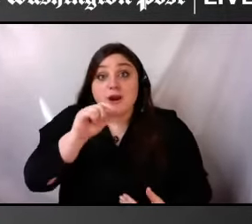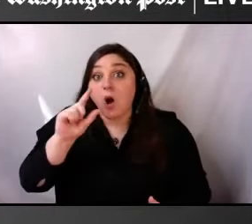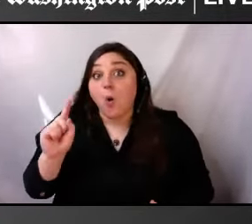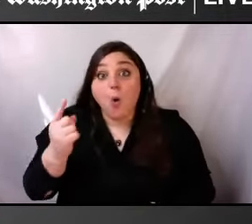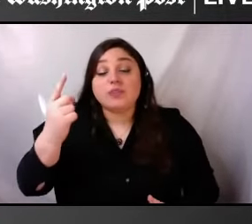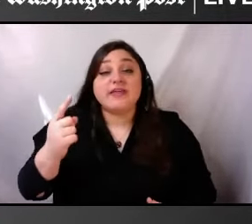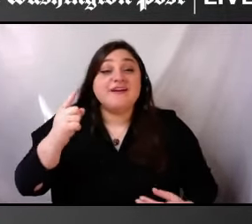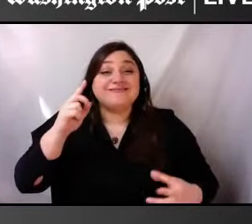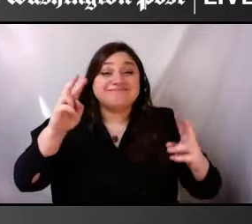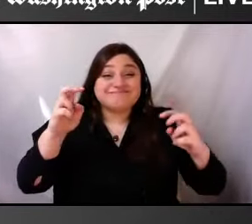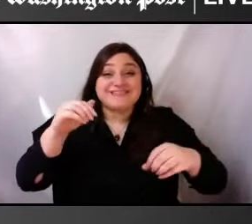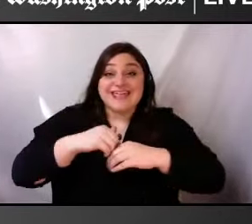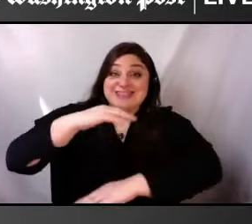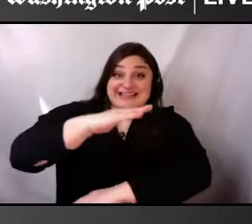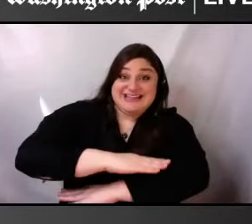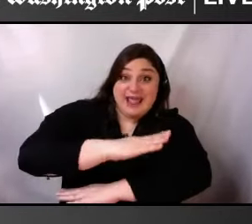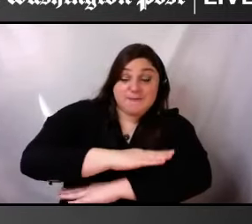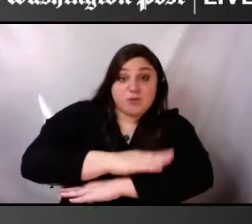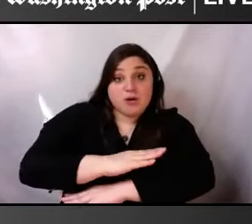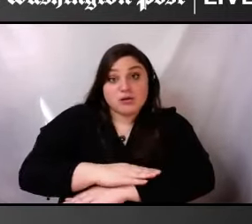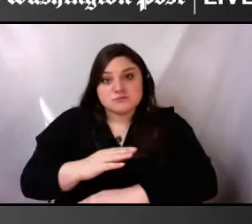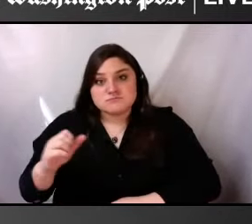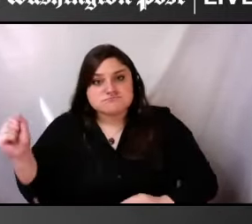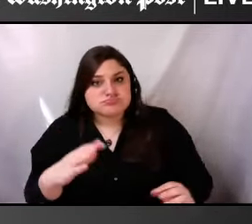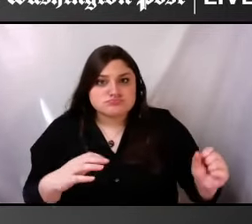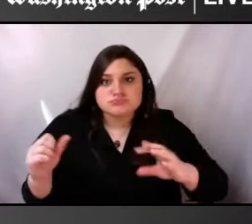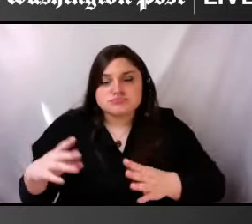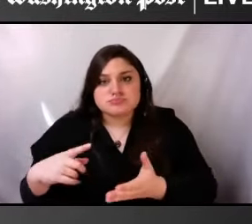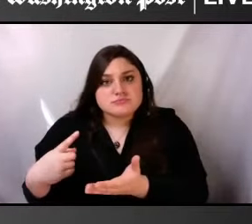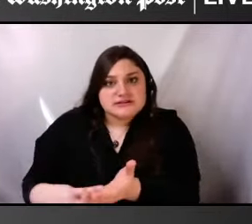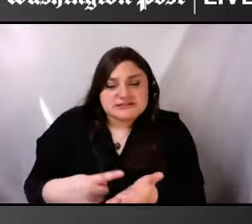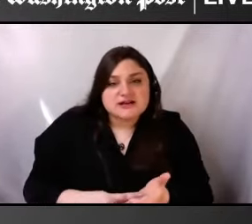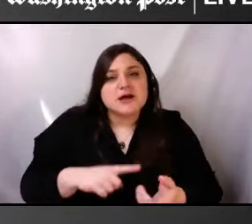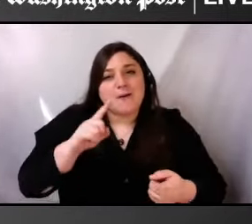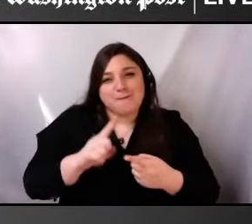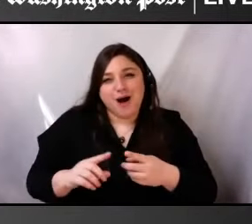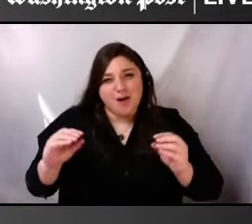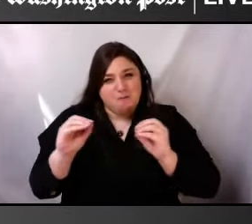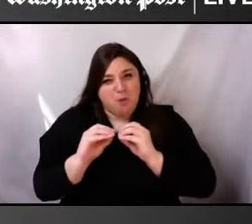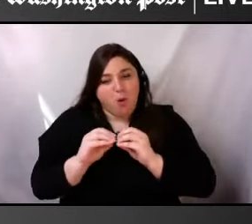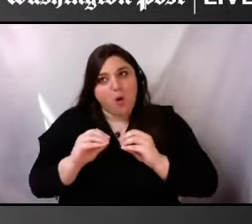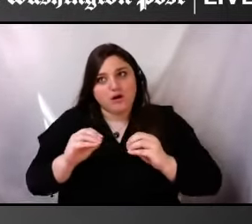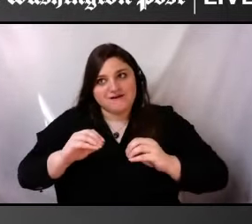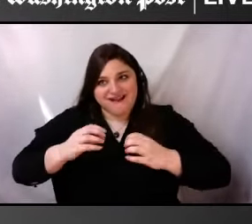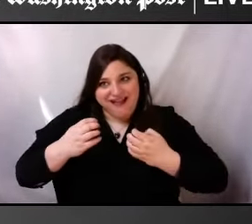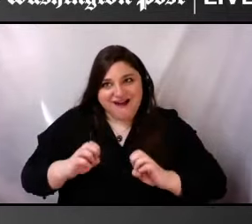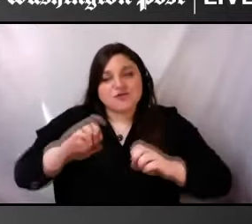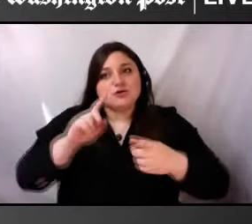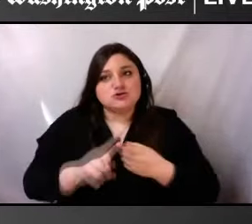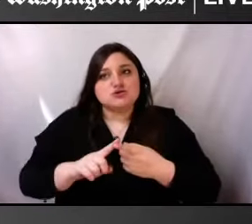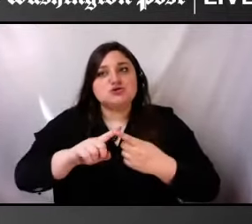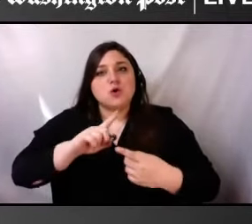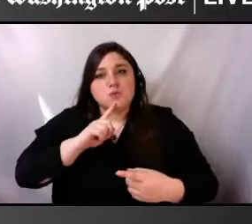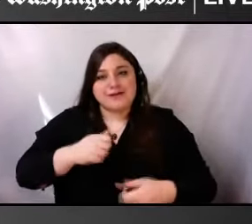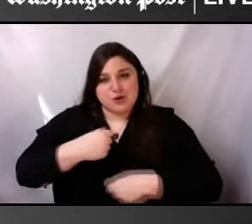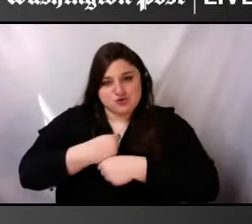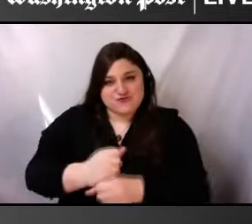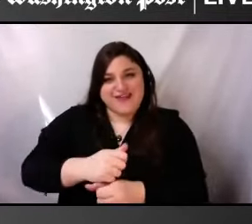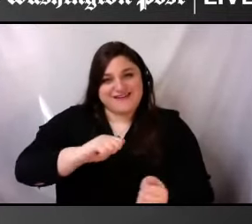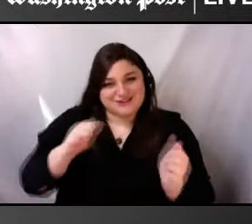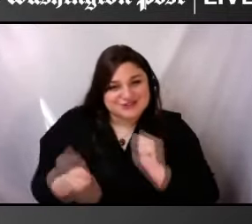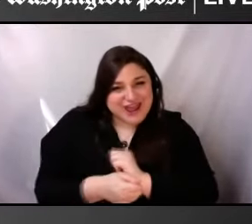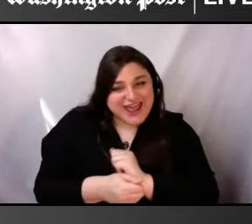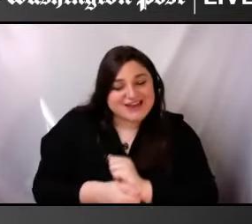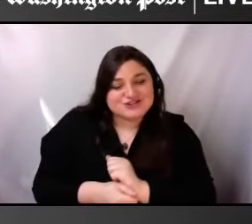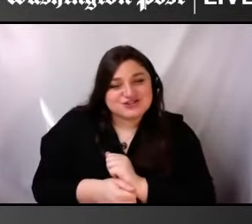you know, for us to, to really affect change, um, and to ensure that, you know, to Remus point earlier, um,